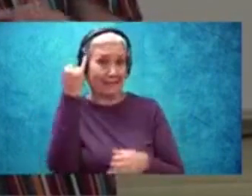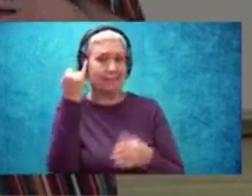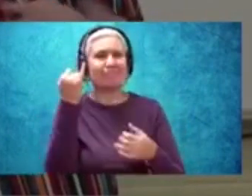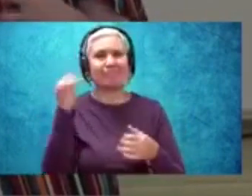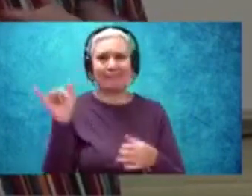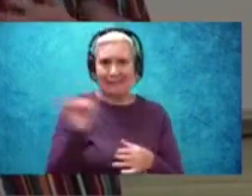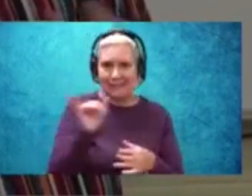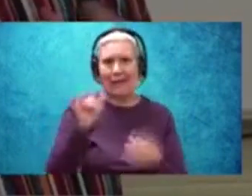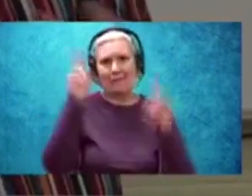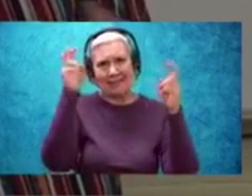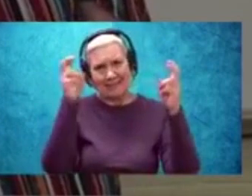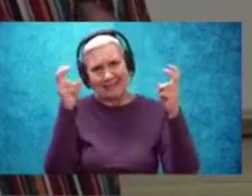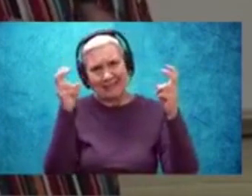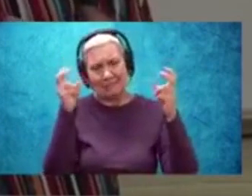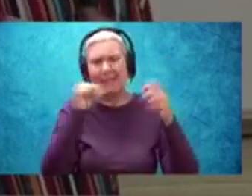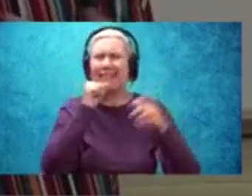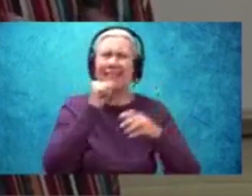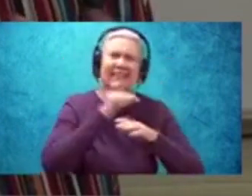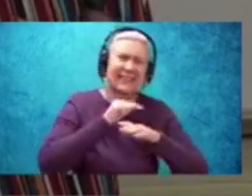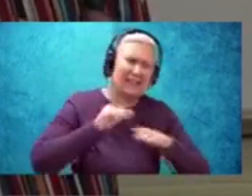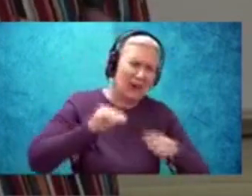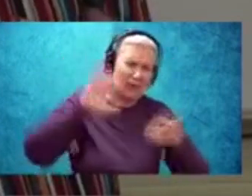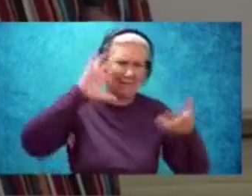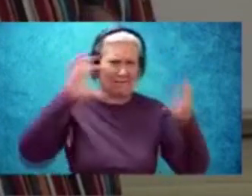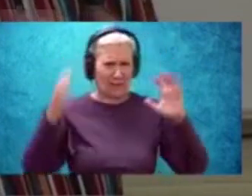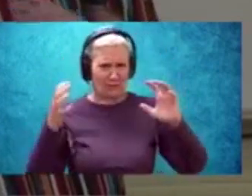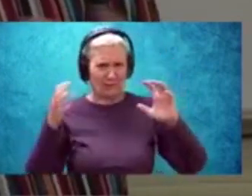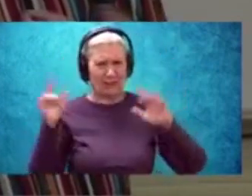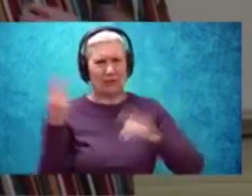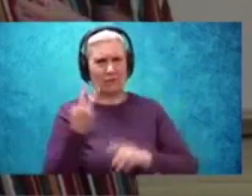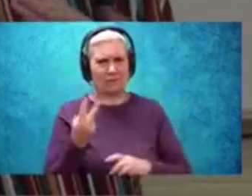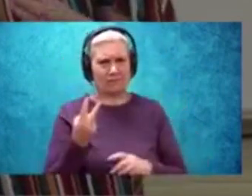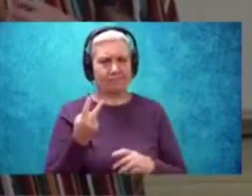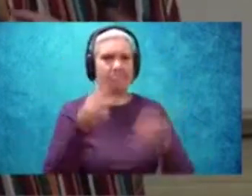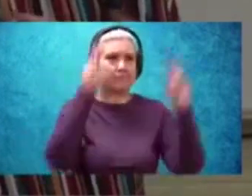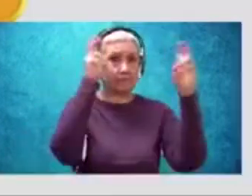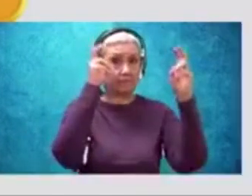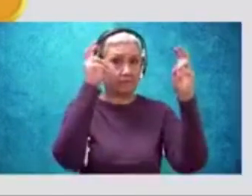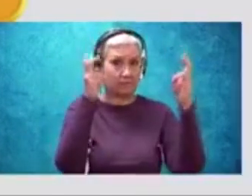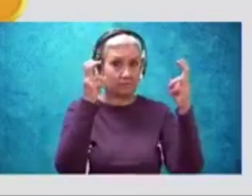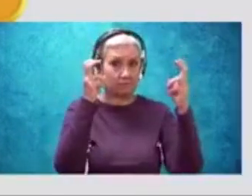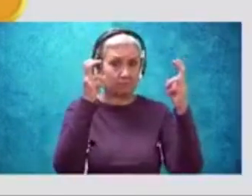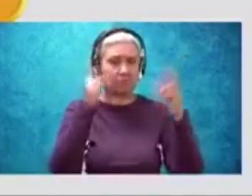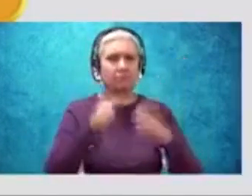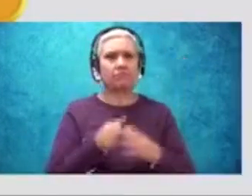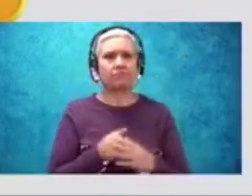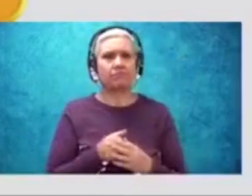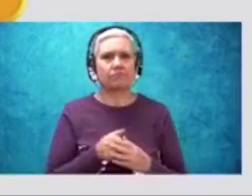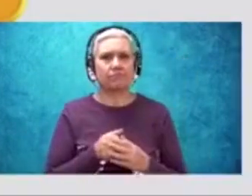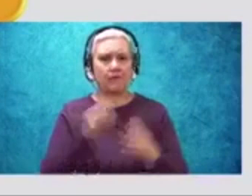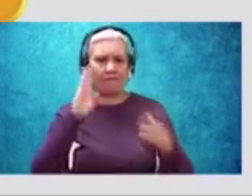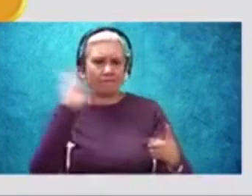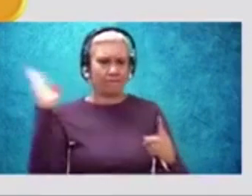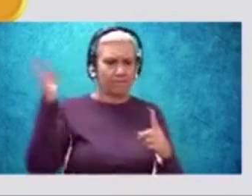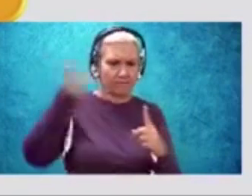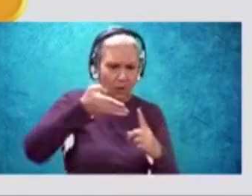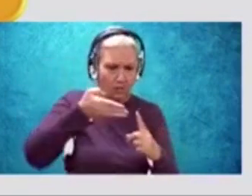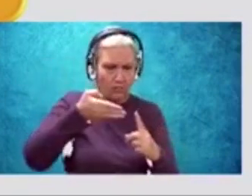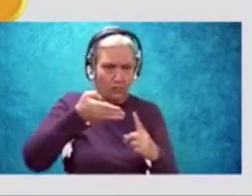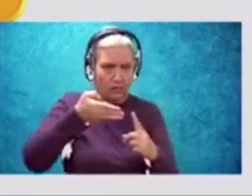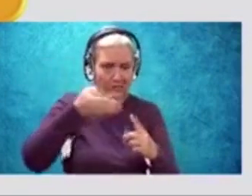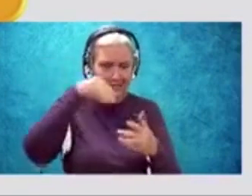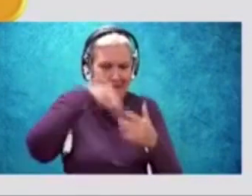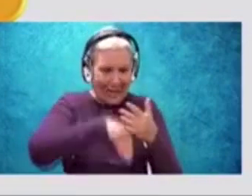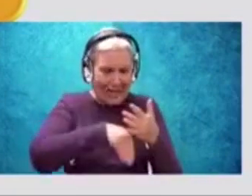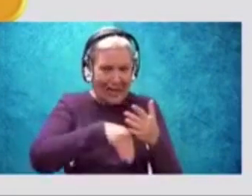But I don't want you to get the two confused. Break it down this way. A theme is basically a focus in the